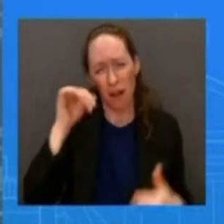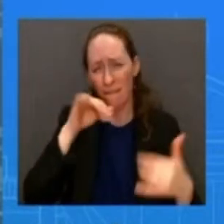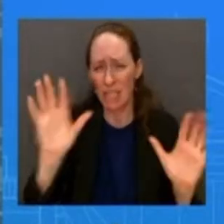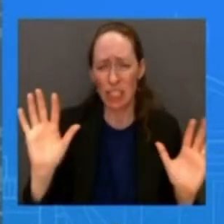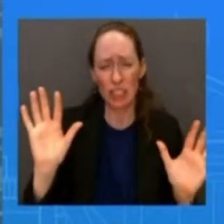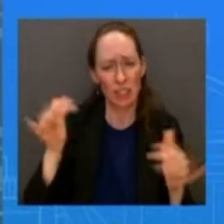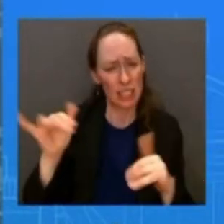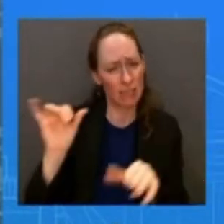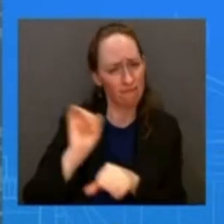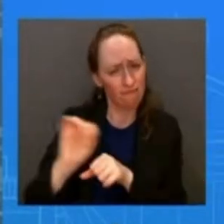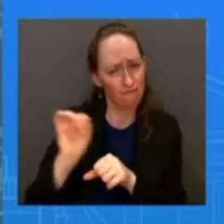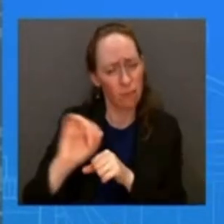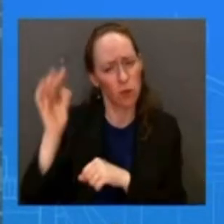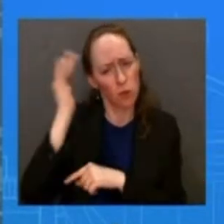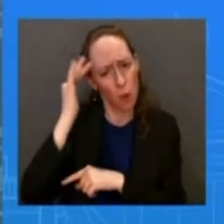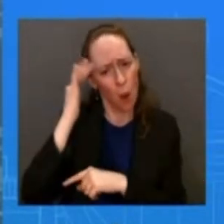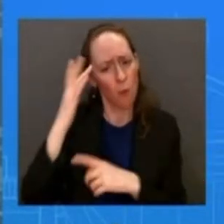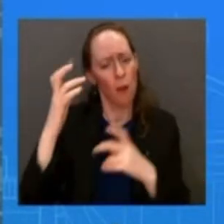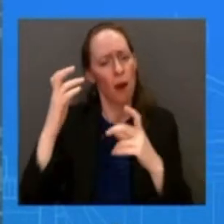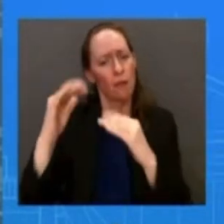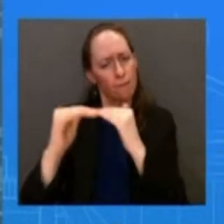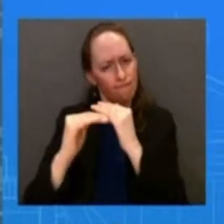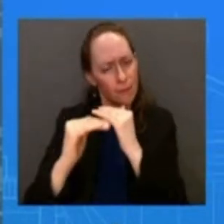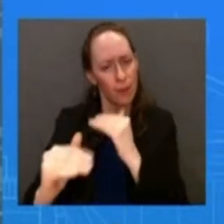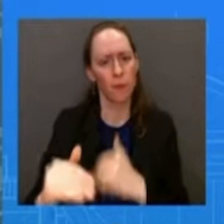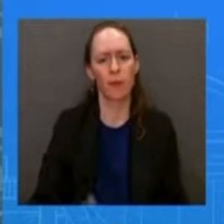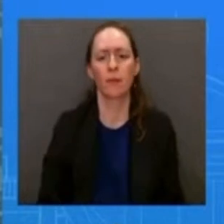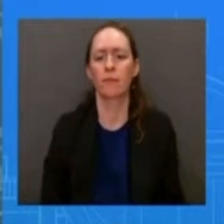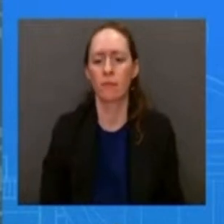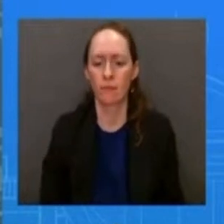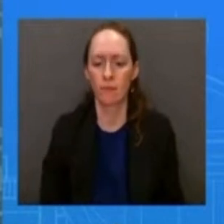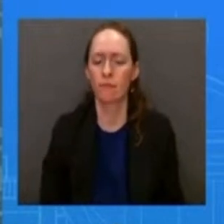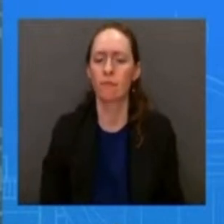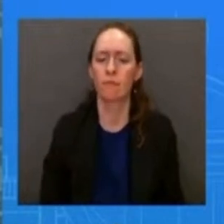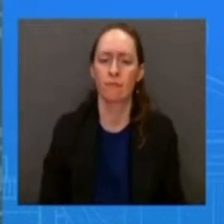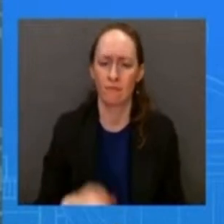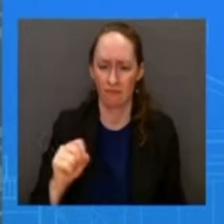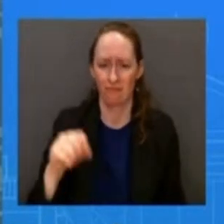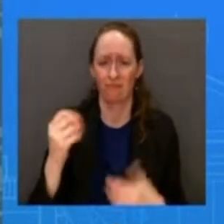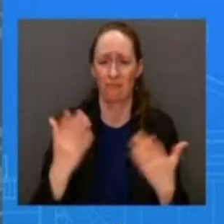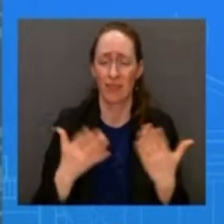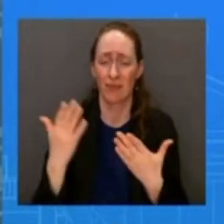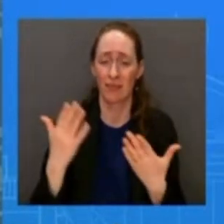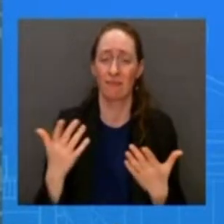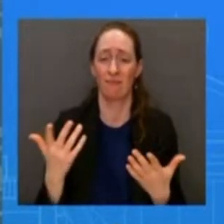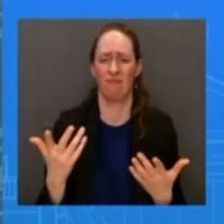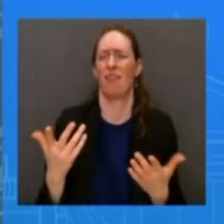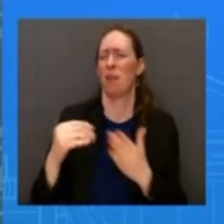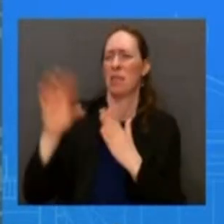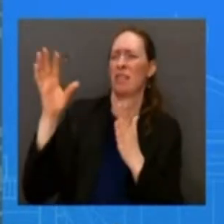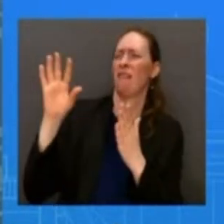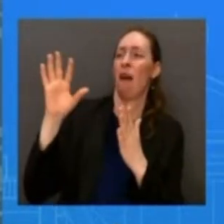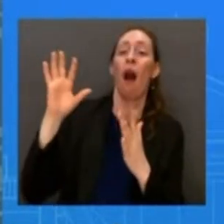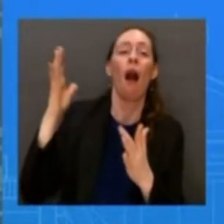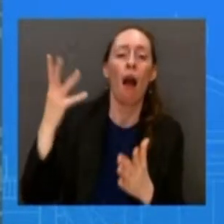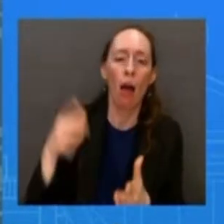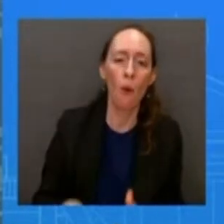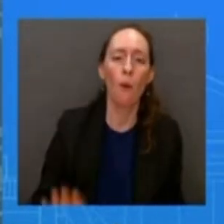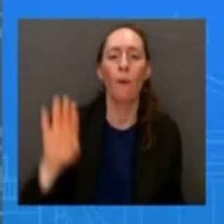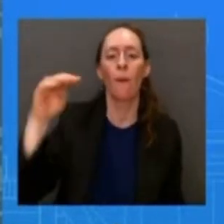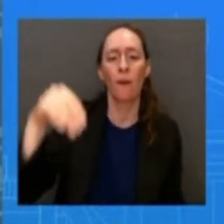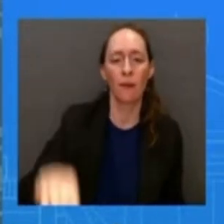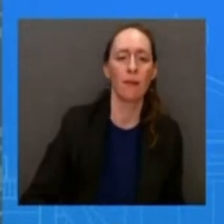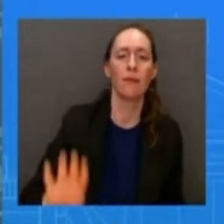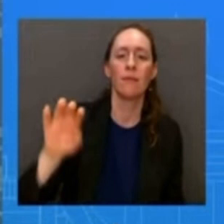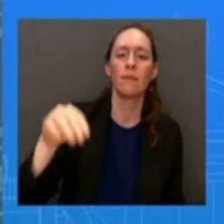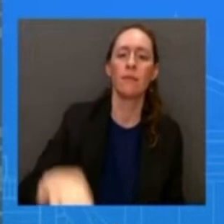growth as you hear talk about and sometimes there may be setbacks but that's not going to prevent the president from doing everything that he can to lower cost